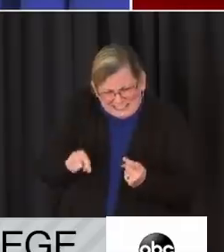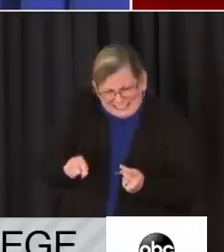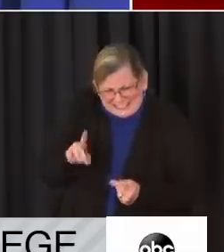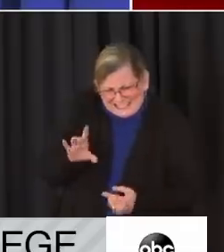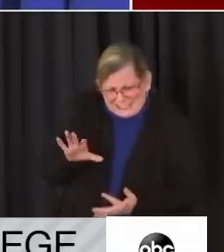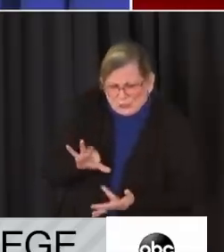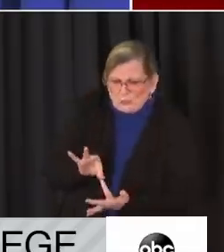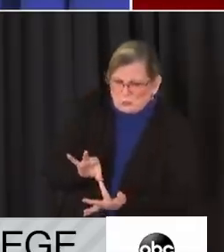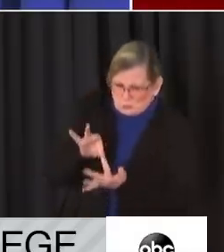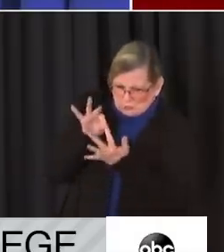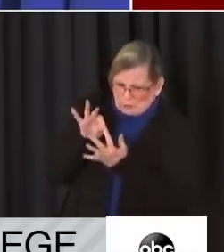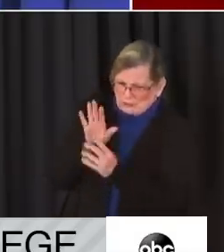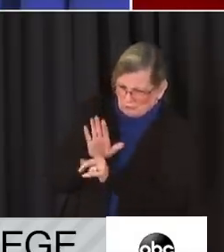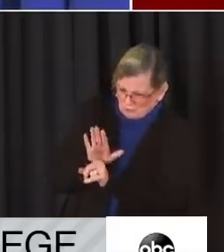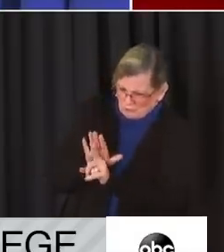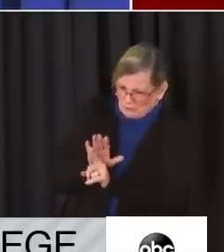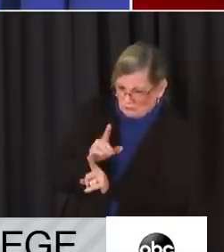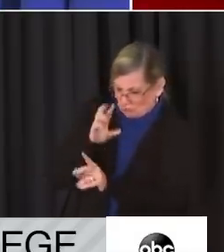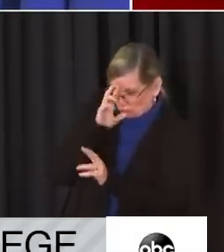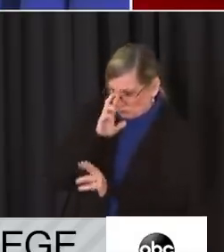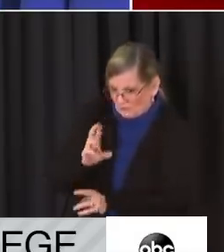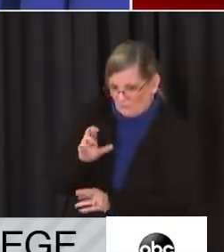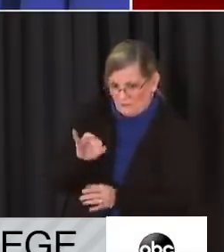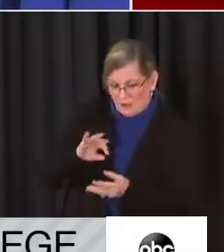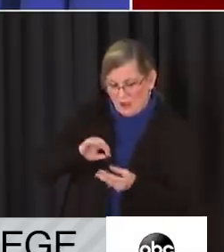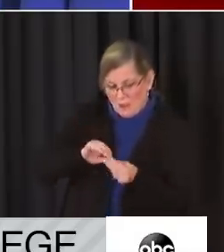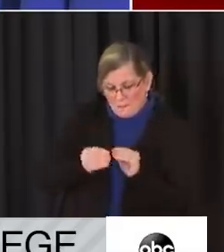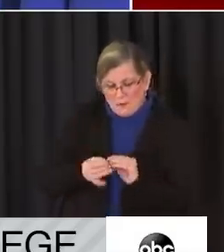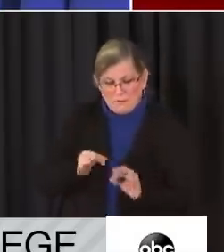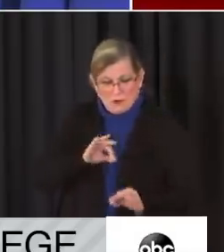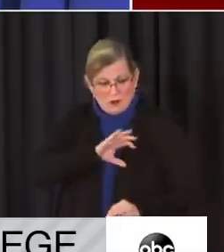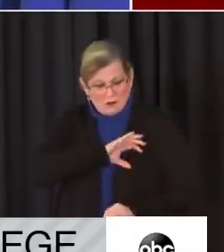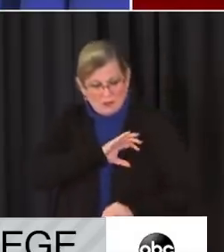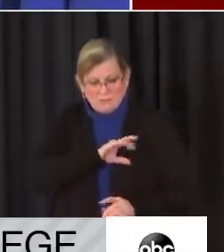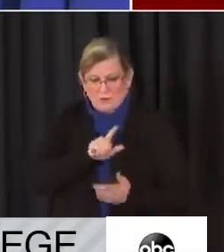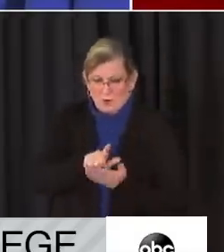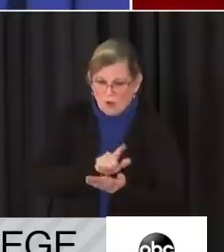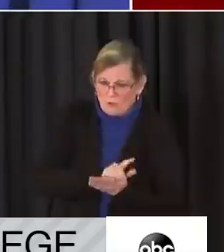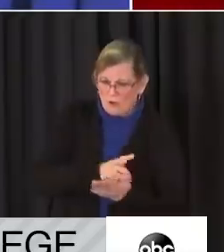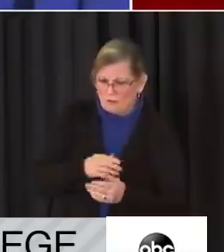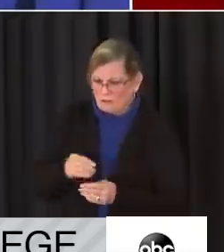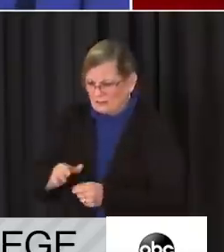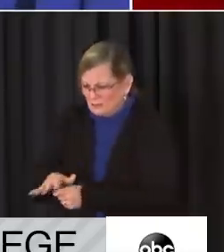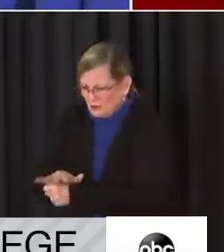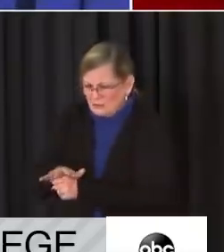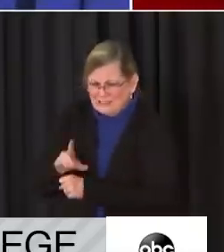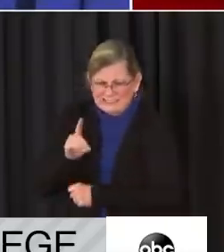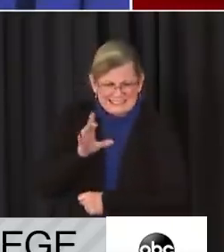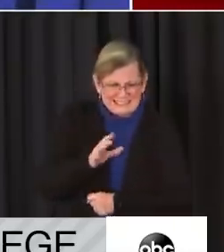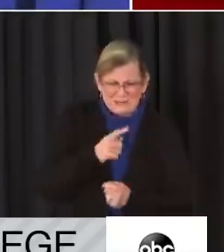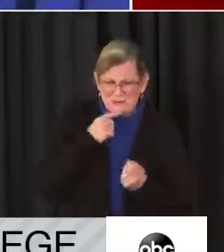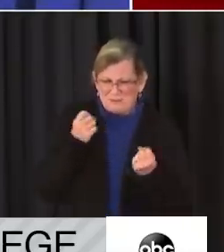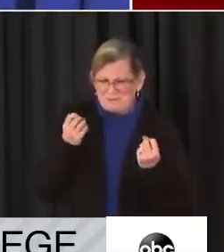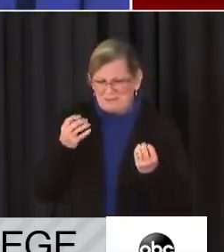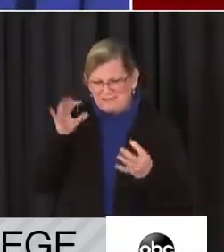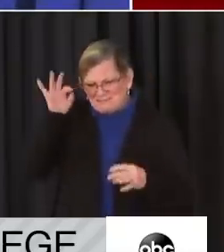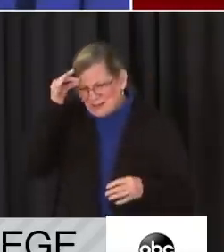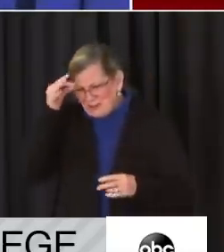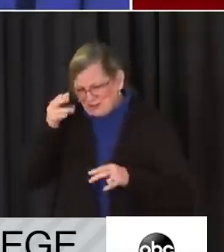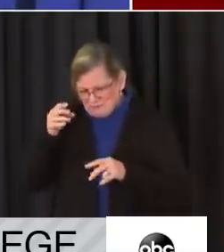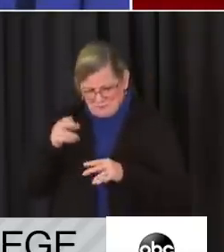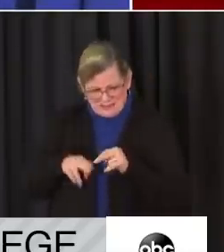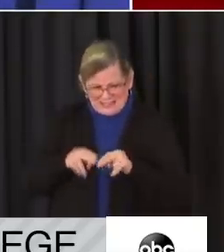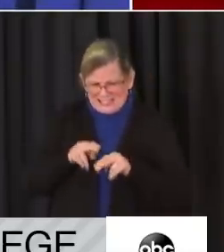in respect to the number of law enforcement agencies operating in local D.C., the many federal buildings and national